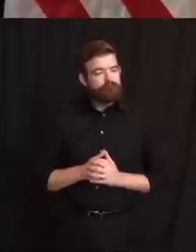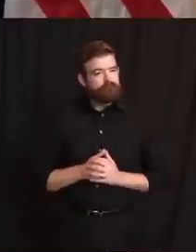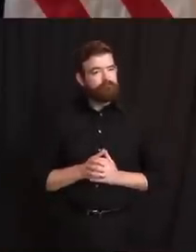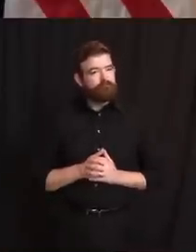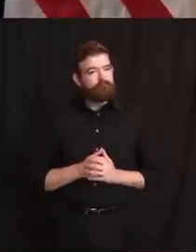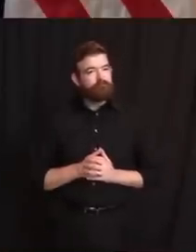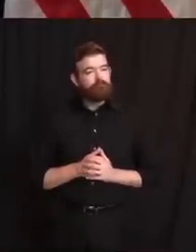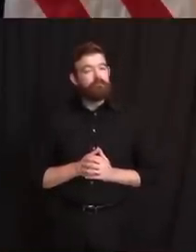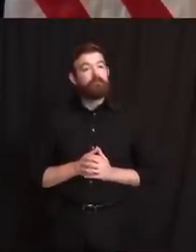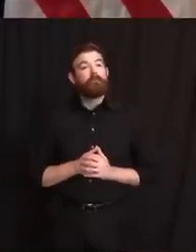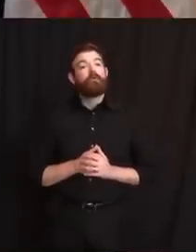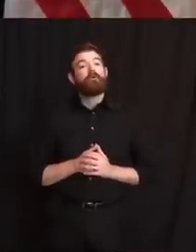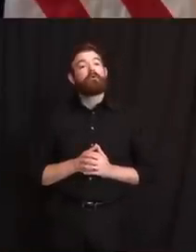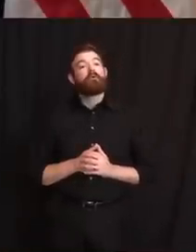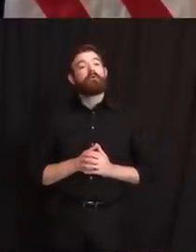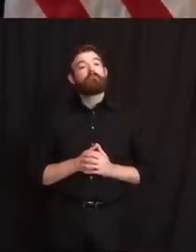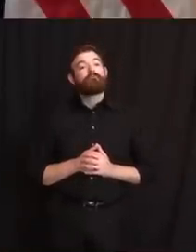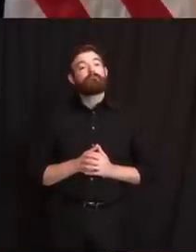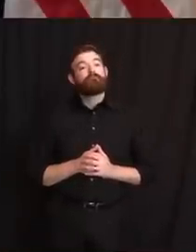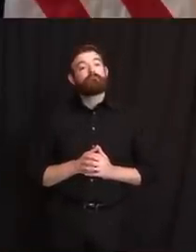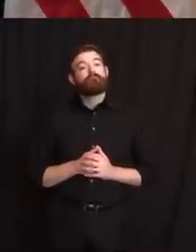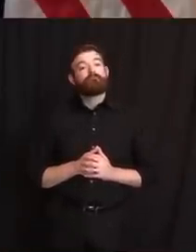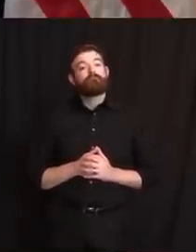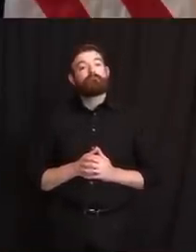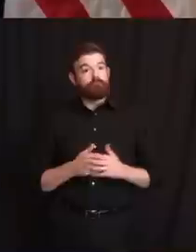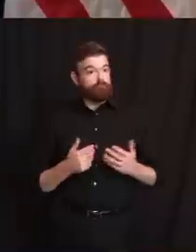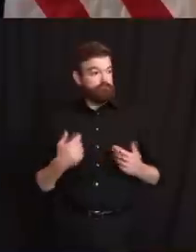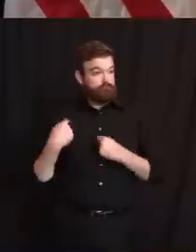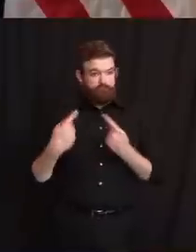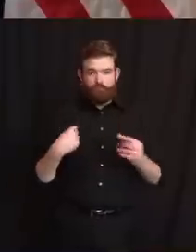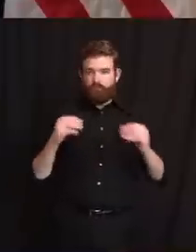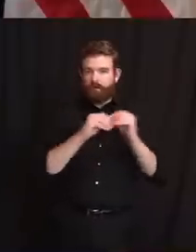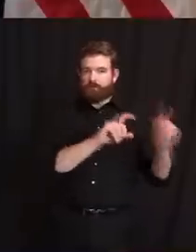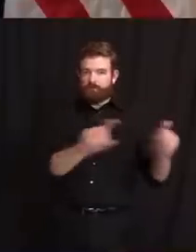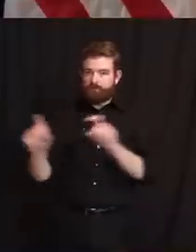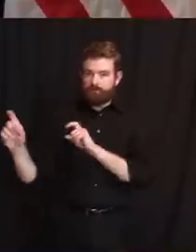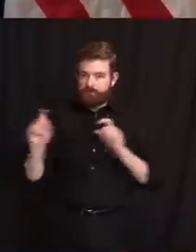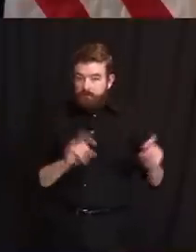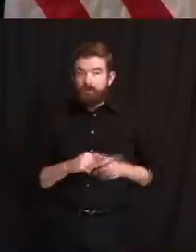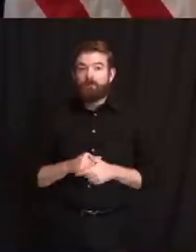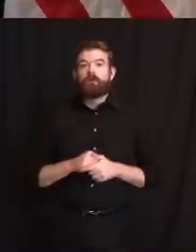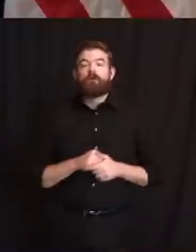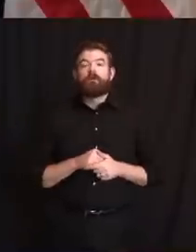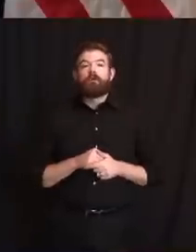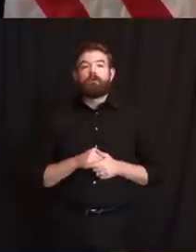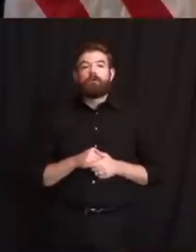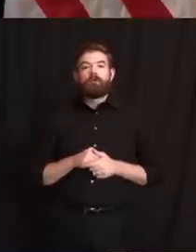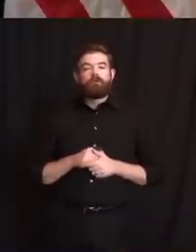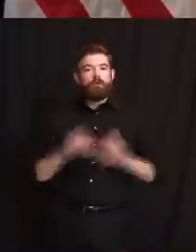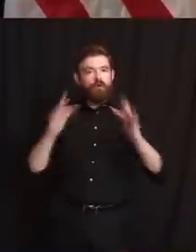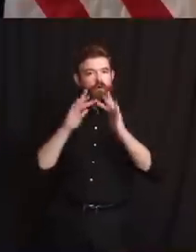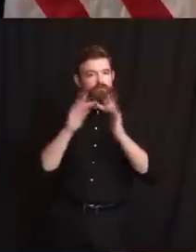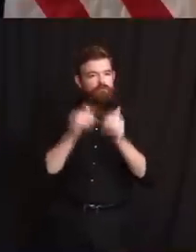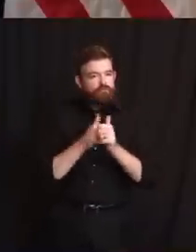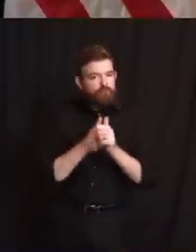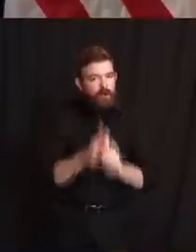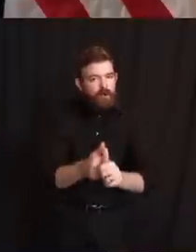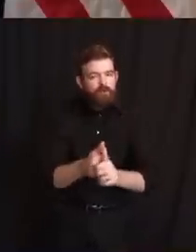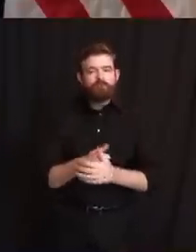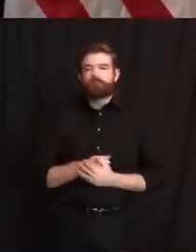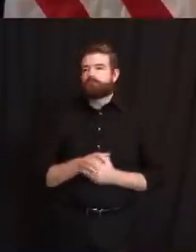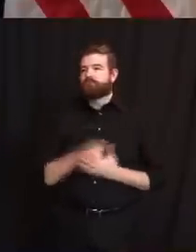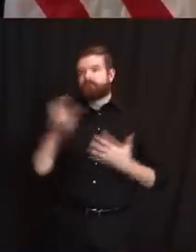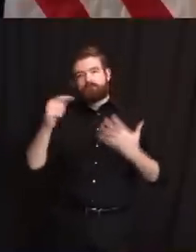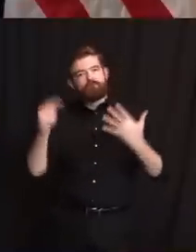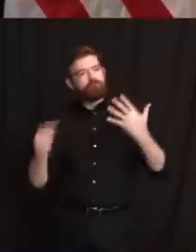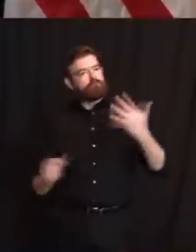testing capabilities we have that we've spoken about and the contact tracing, uh, team and the community team that Judy and others